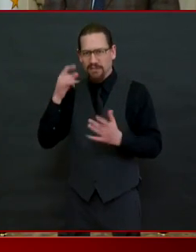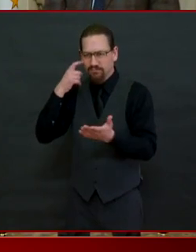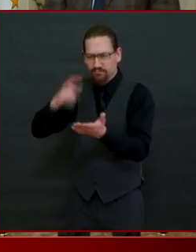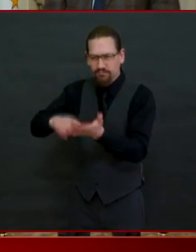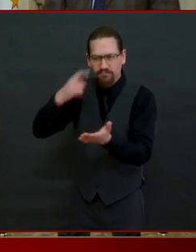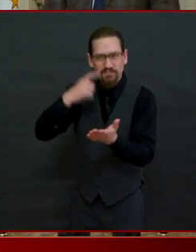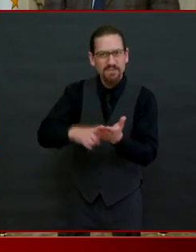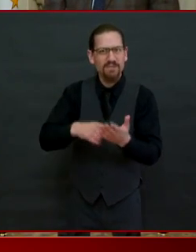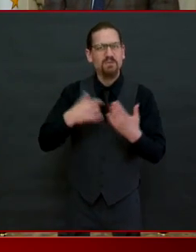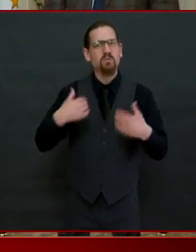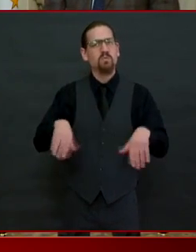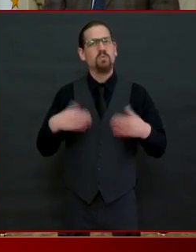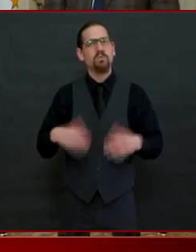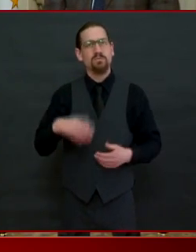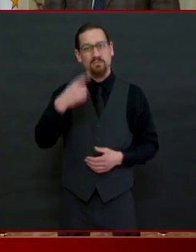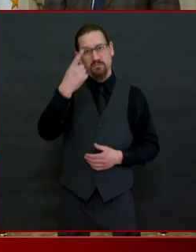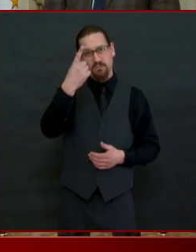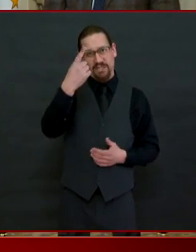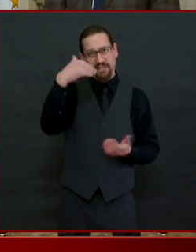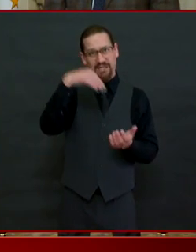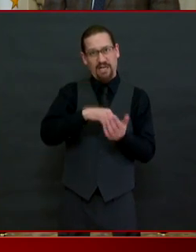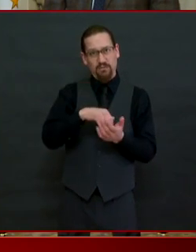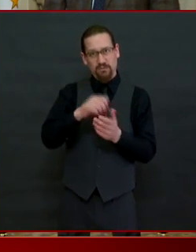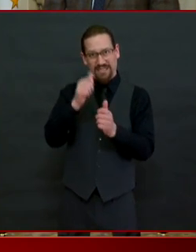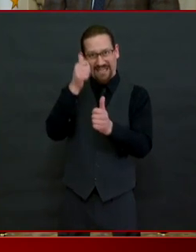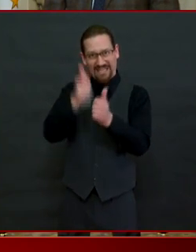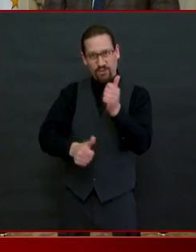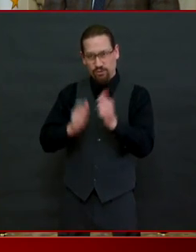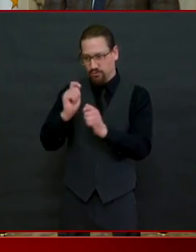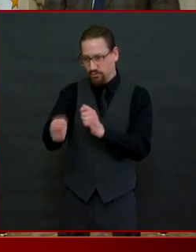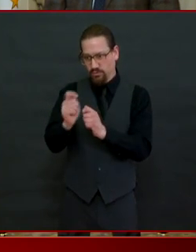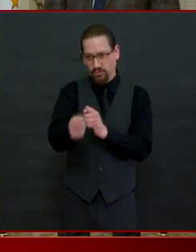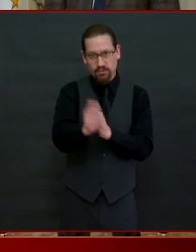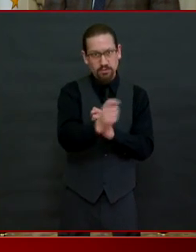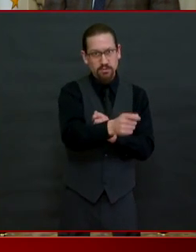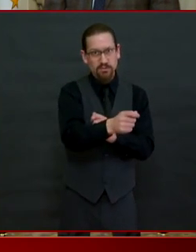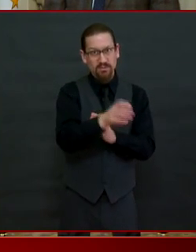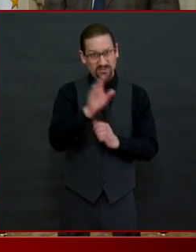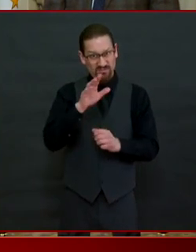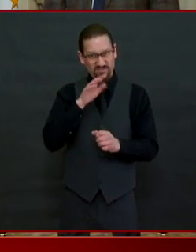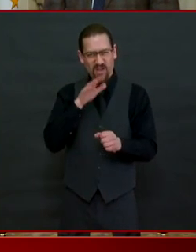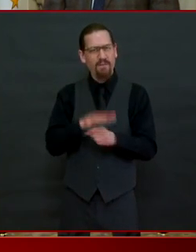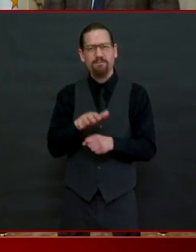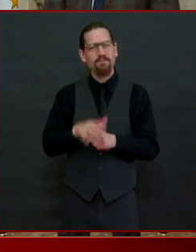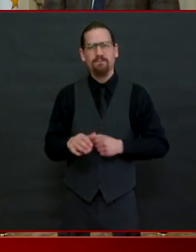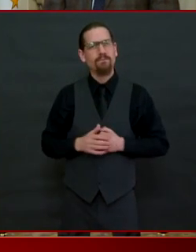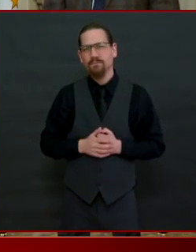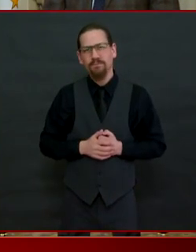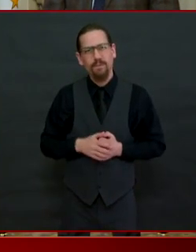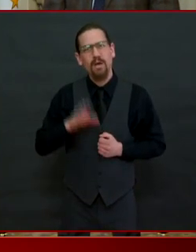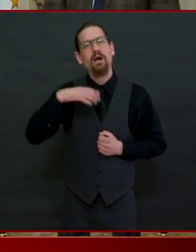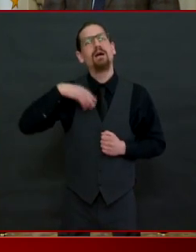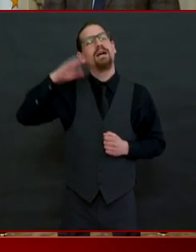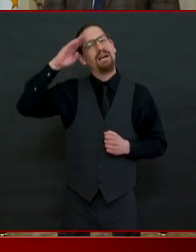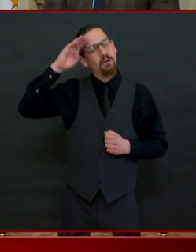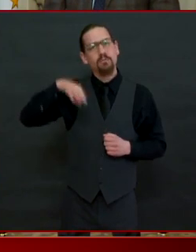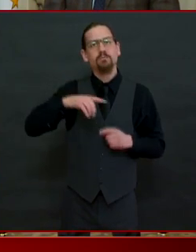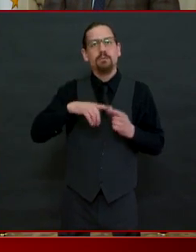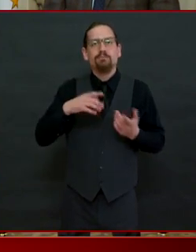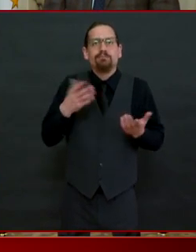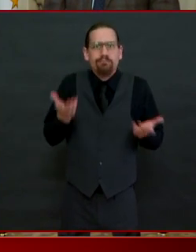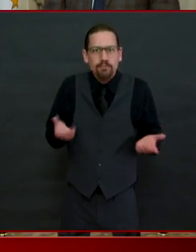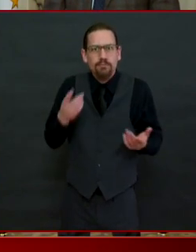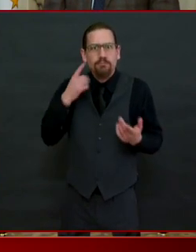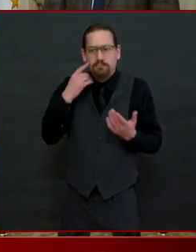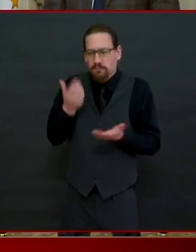dollars is i realize a drop in the bucket but it's something it's something and i hope you'll take advantage of it and i'm